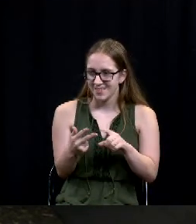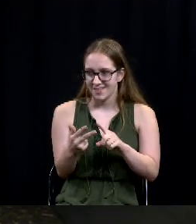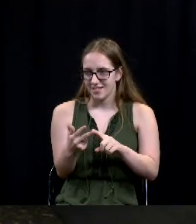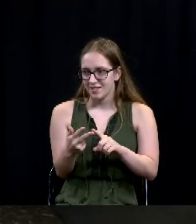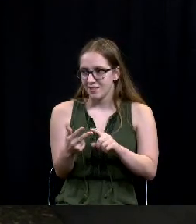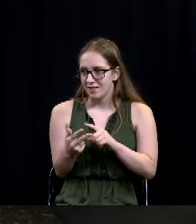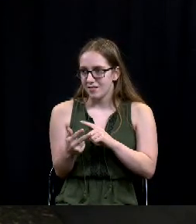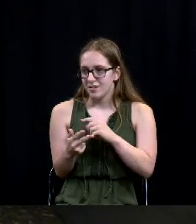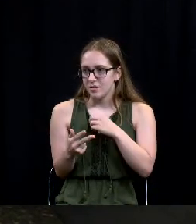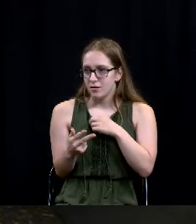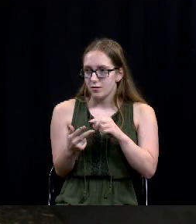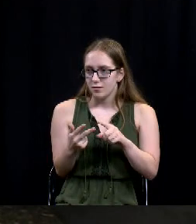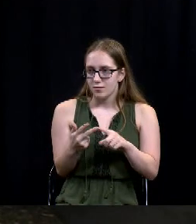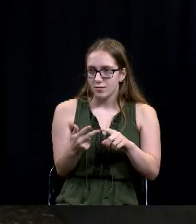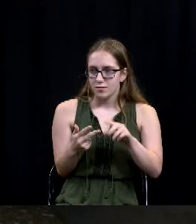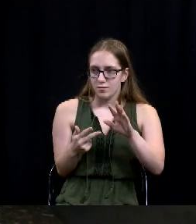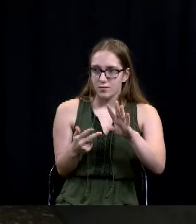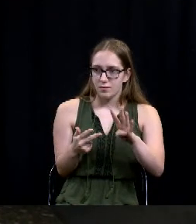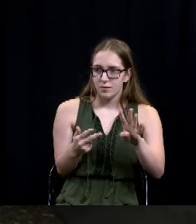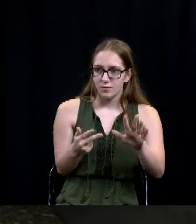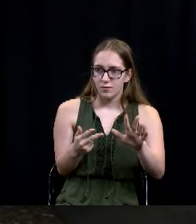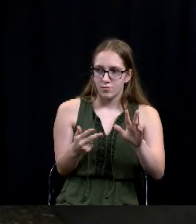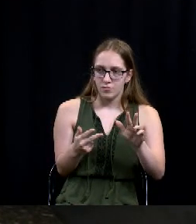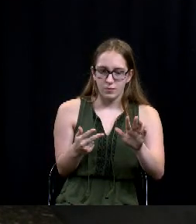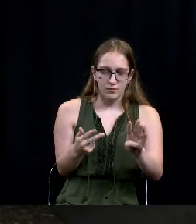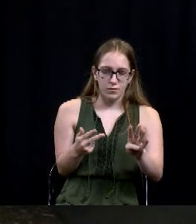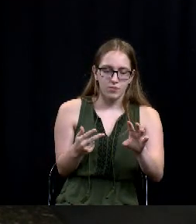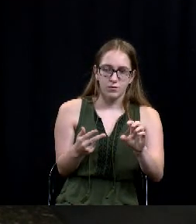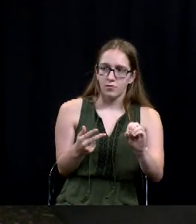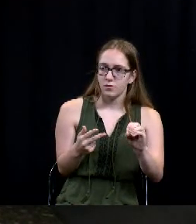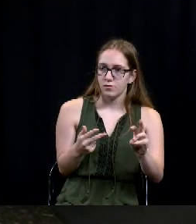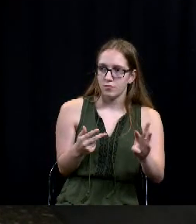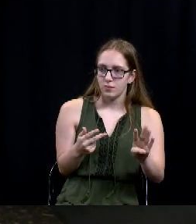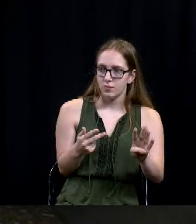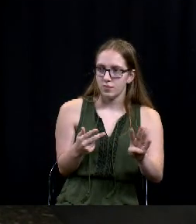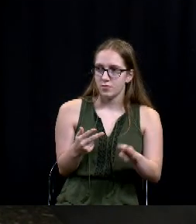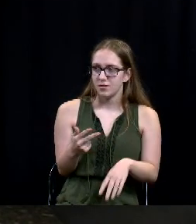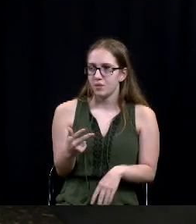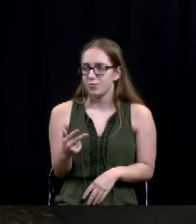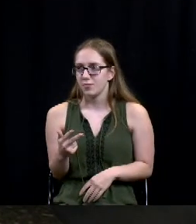meetings act section 551.074 city manager bradley forward